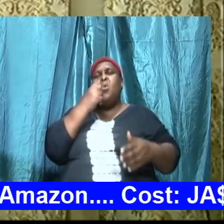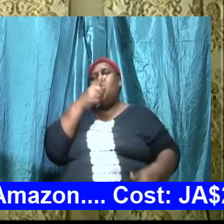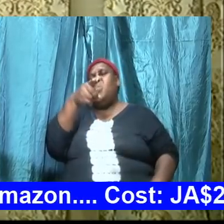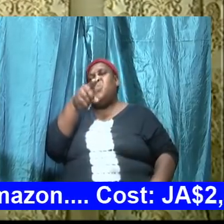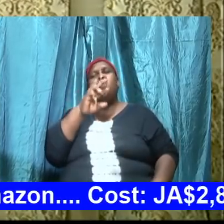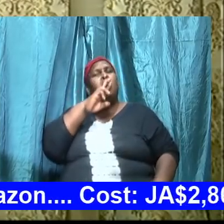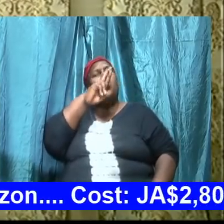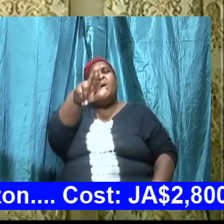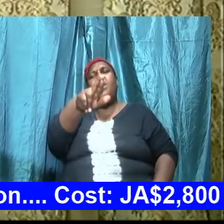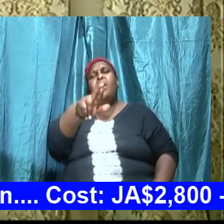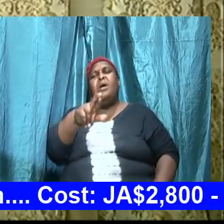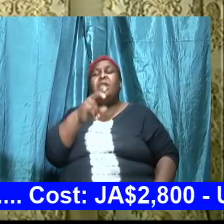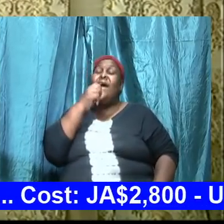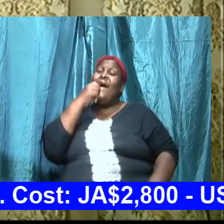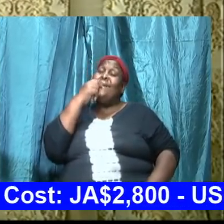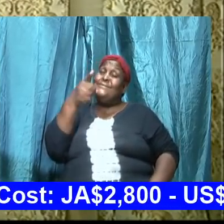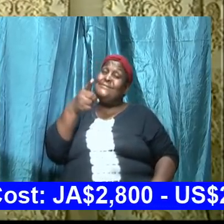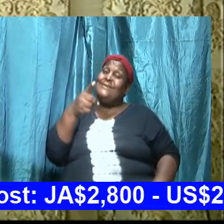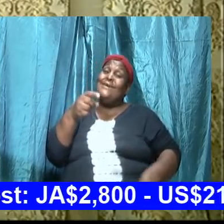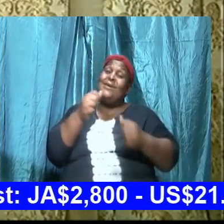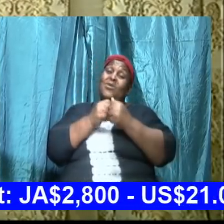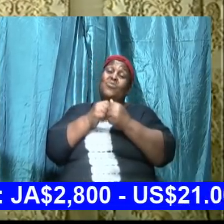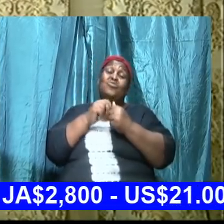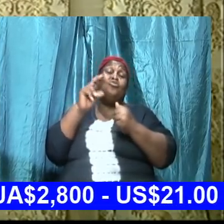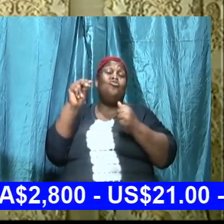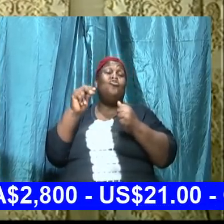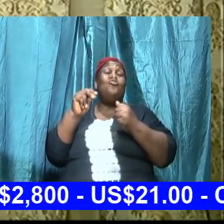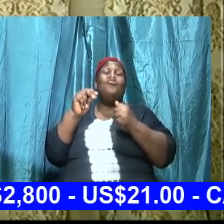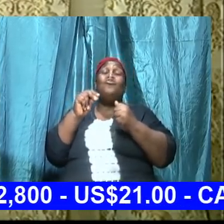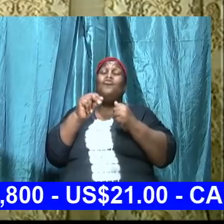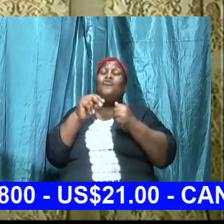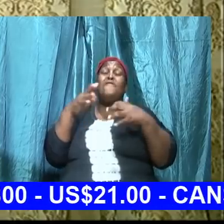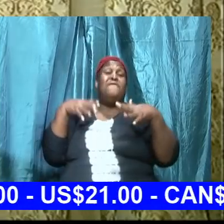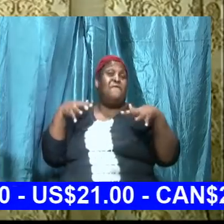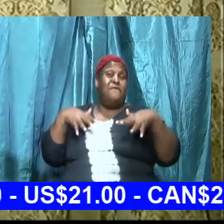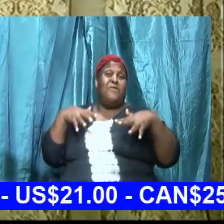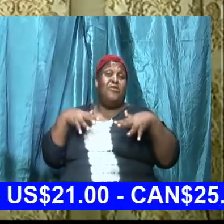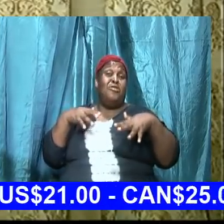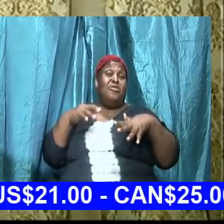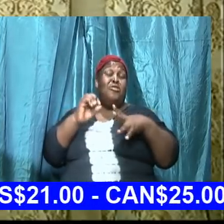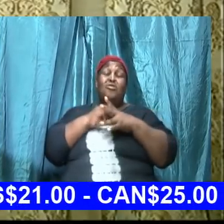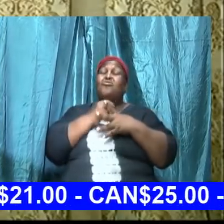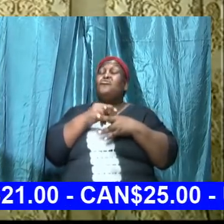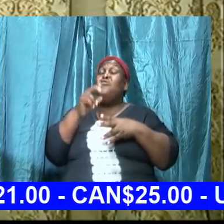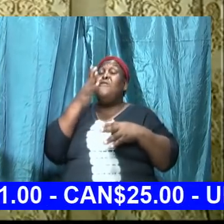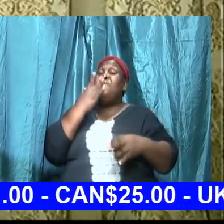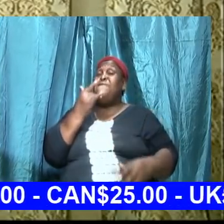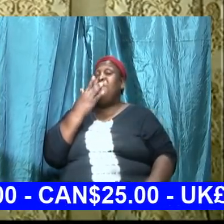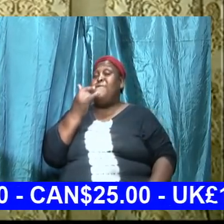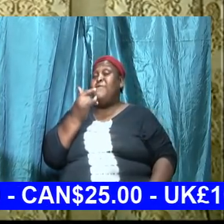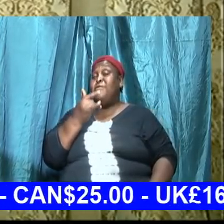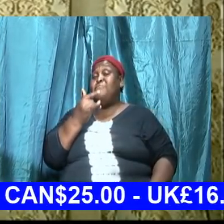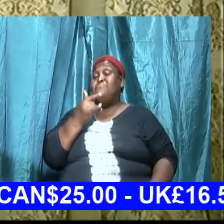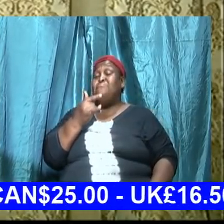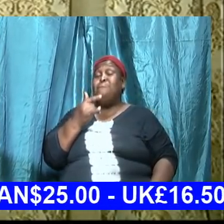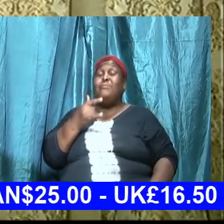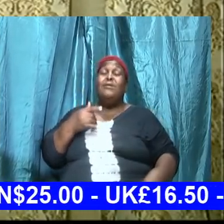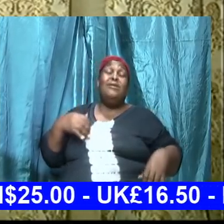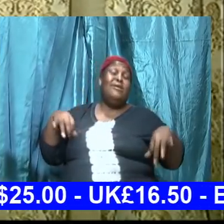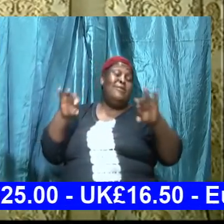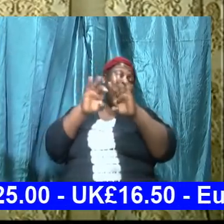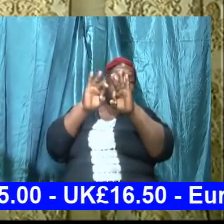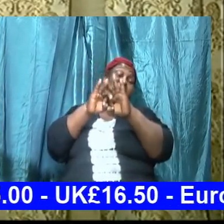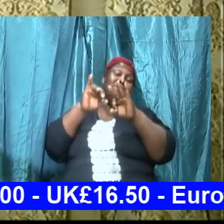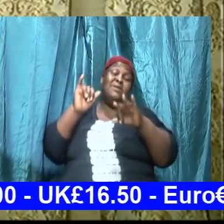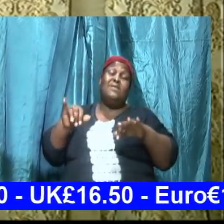any fear or favor it is important that we get the fact